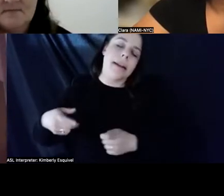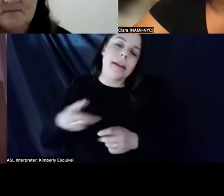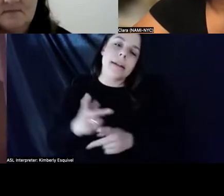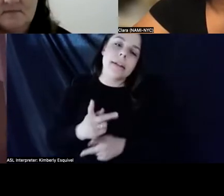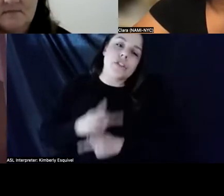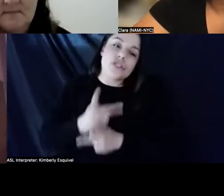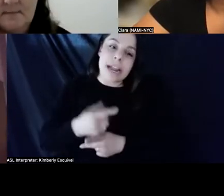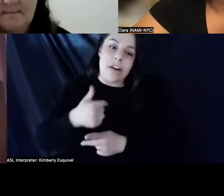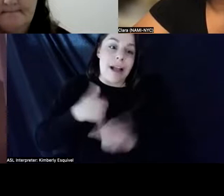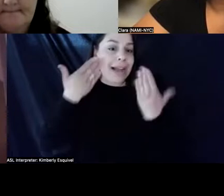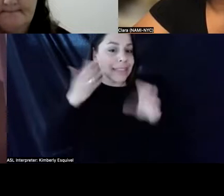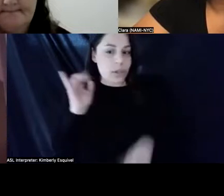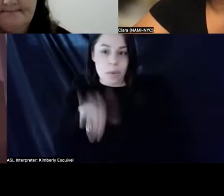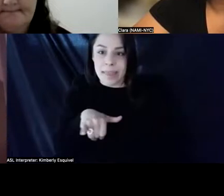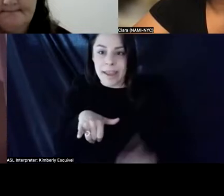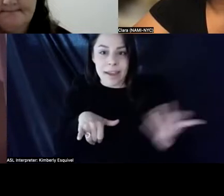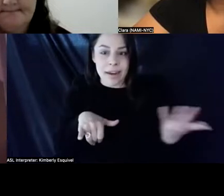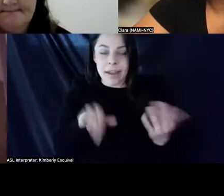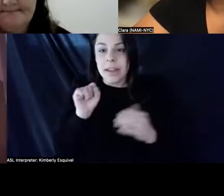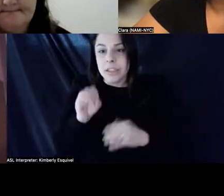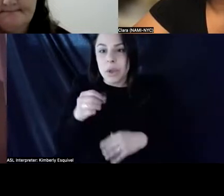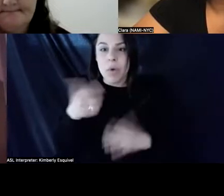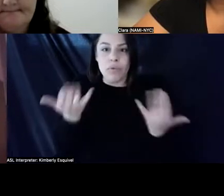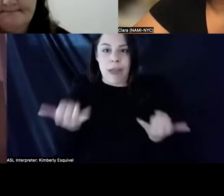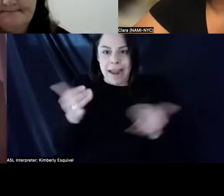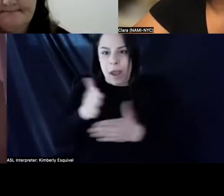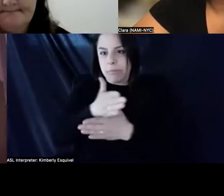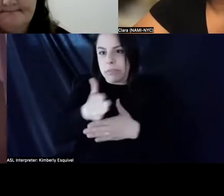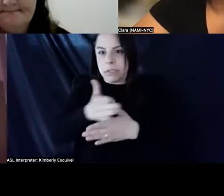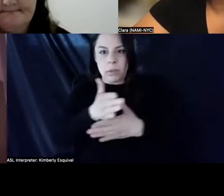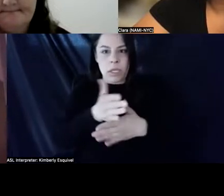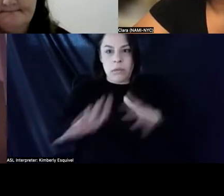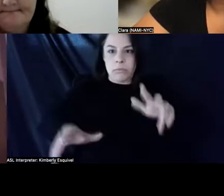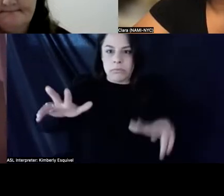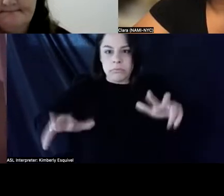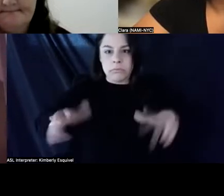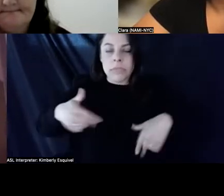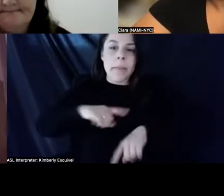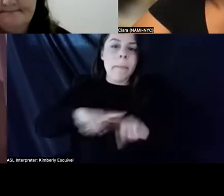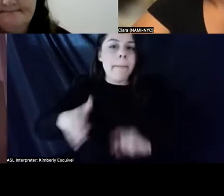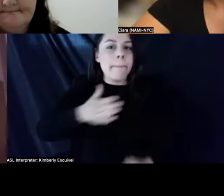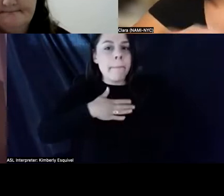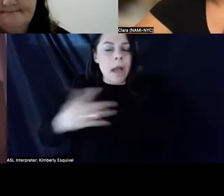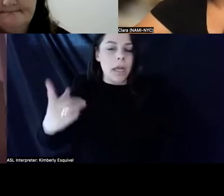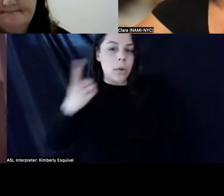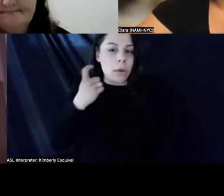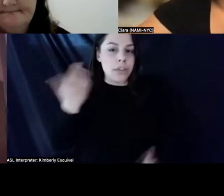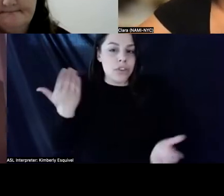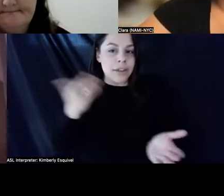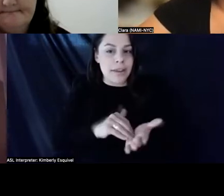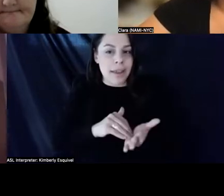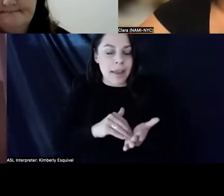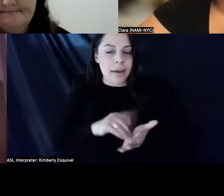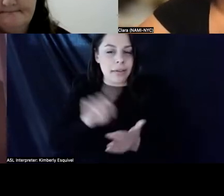I didn't know that. So I'm in limbo right now. But my question again is, is there